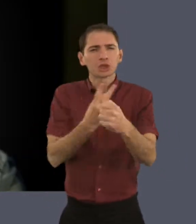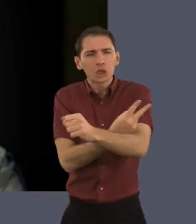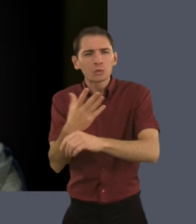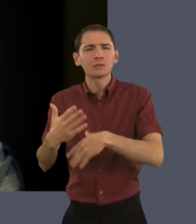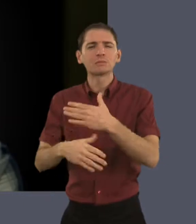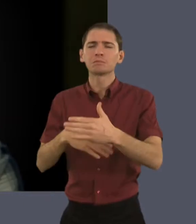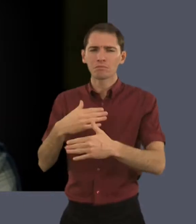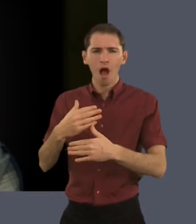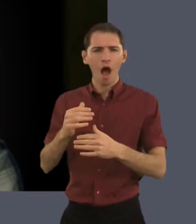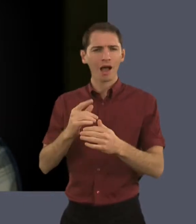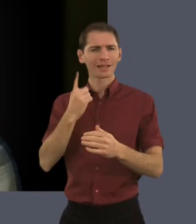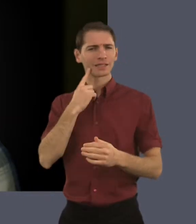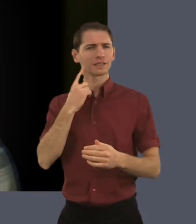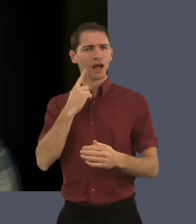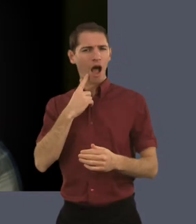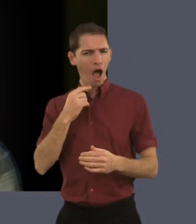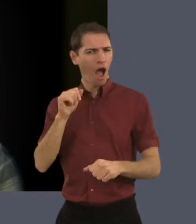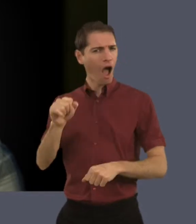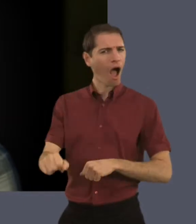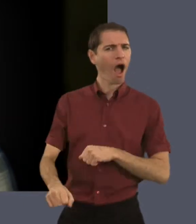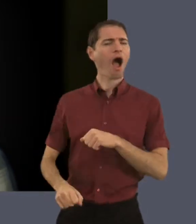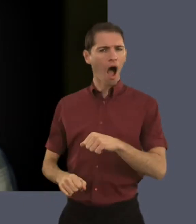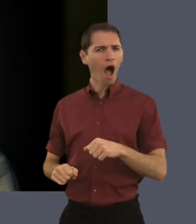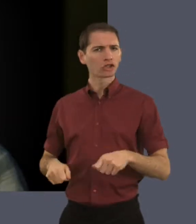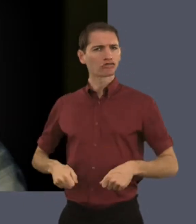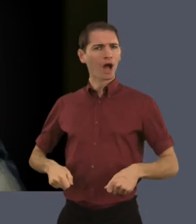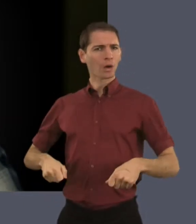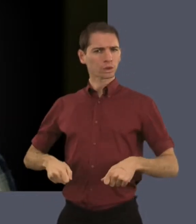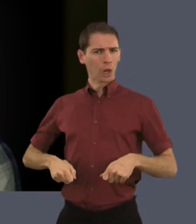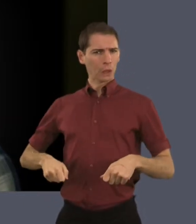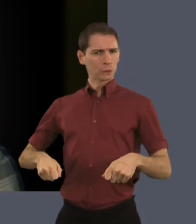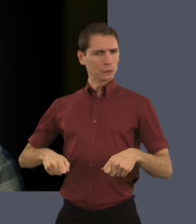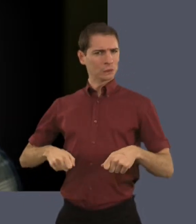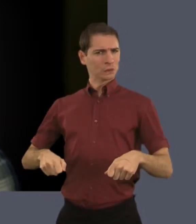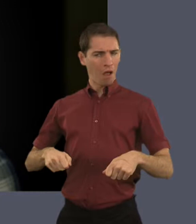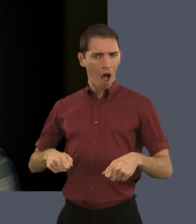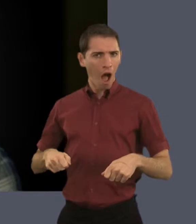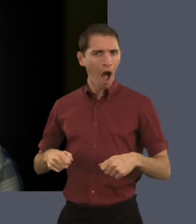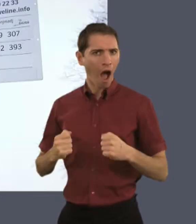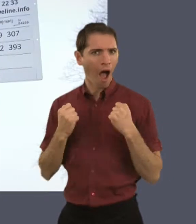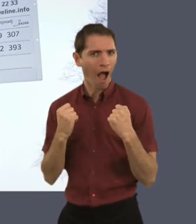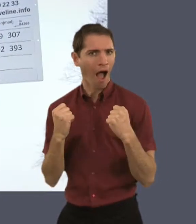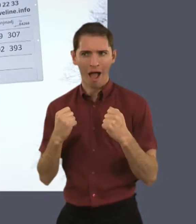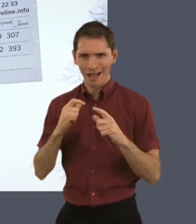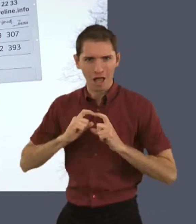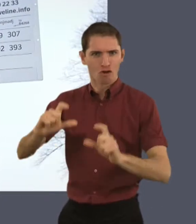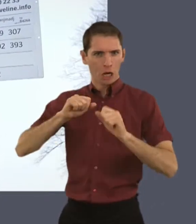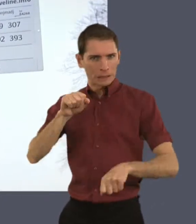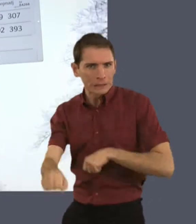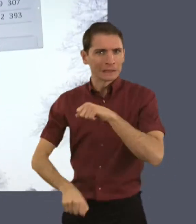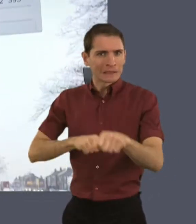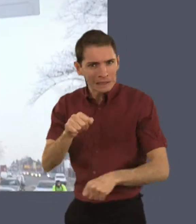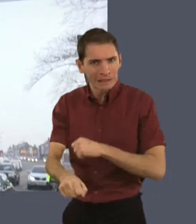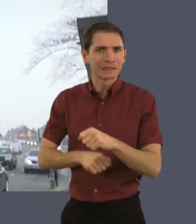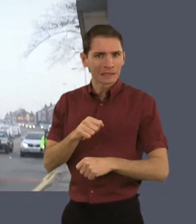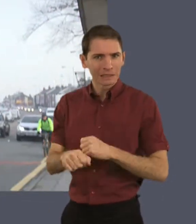or two weeks, it gets easier. And you'd notice it getting easier. And then you notice your trousers getting a bit looser. And it just inspires you to